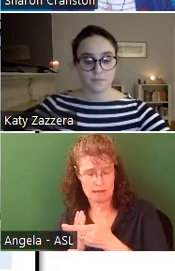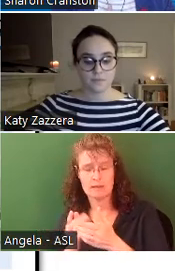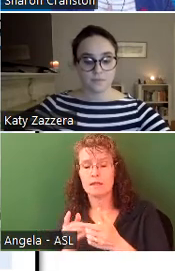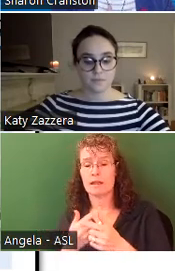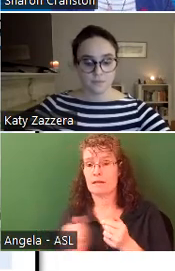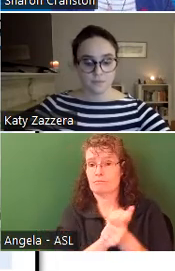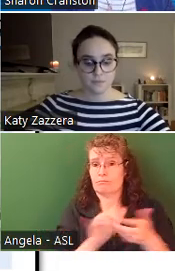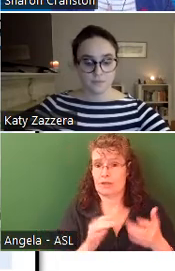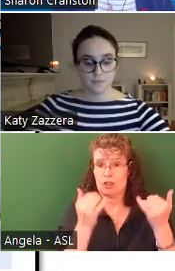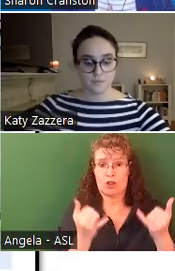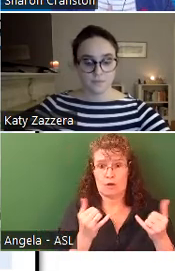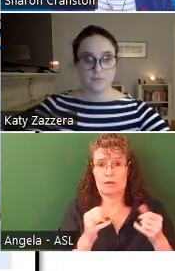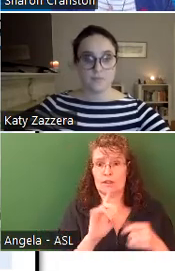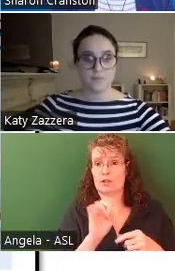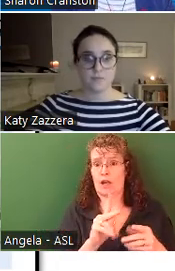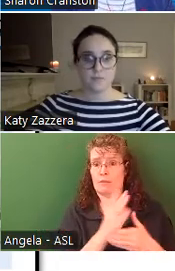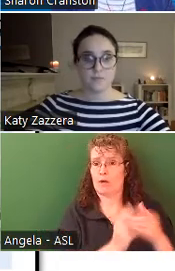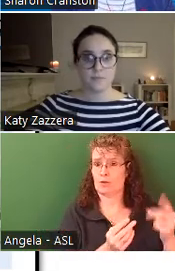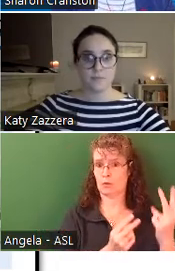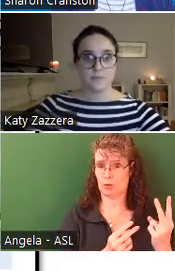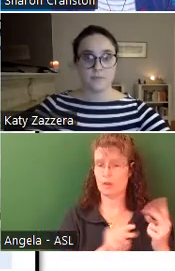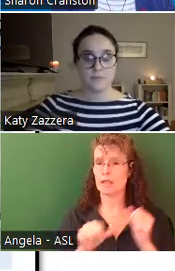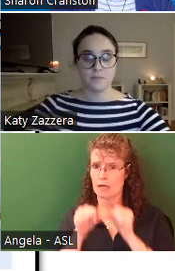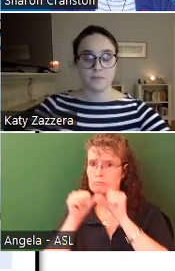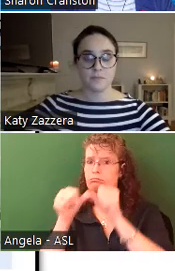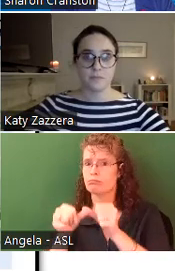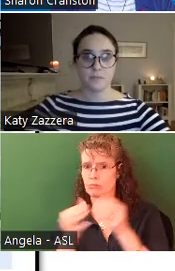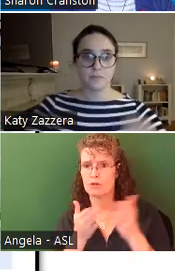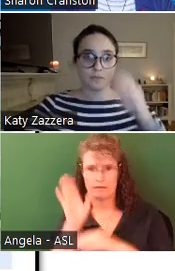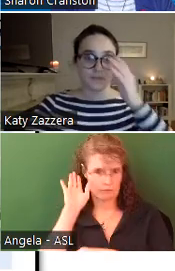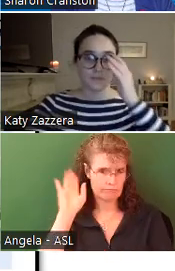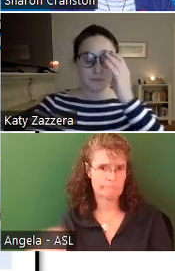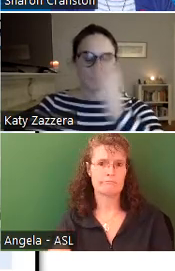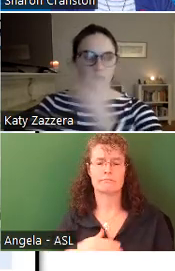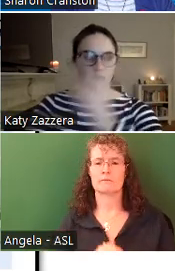existing dock in phase two, we are able to maintain service throughout construction.